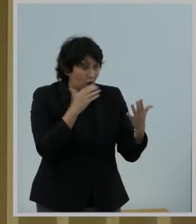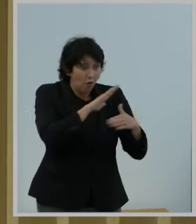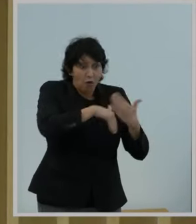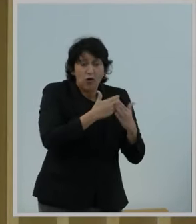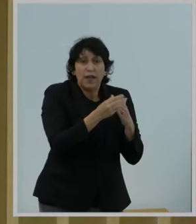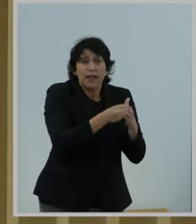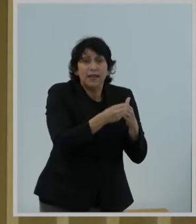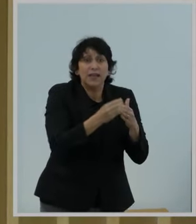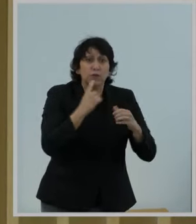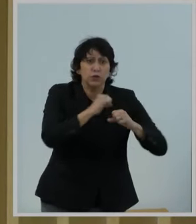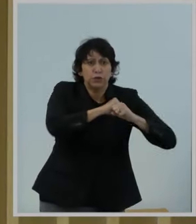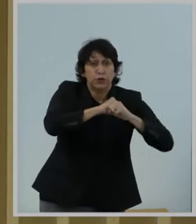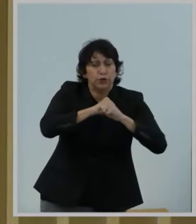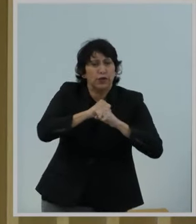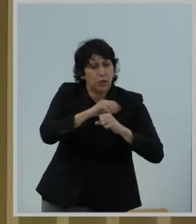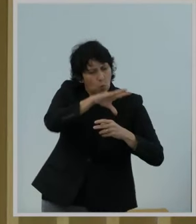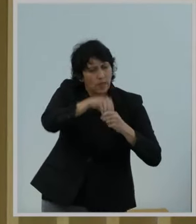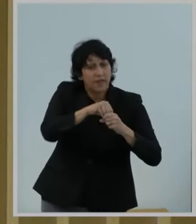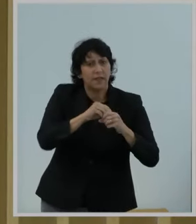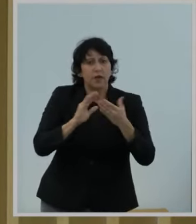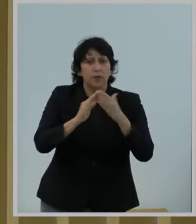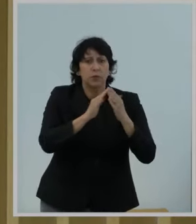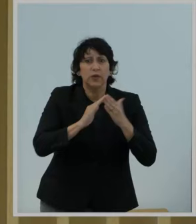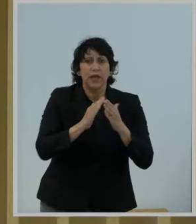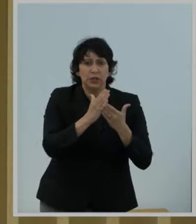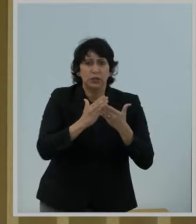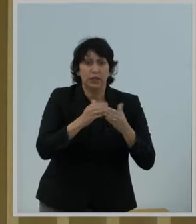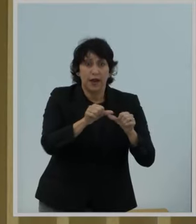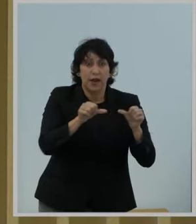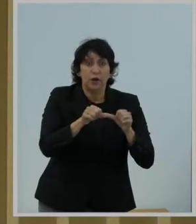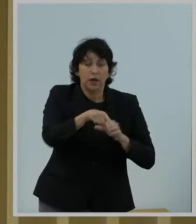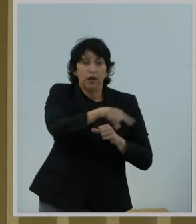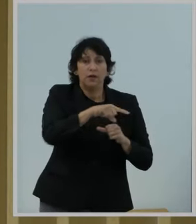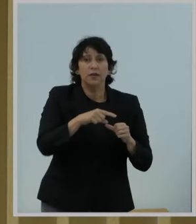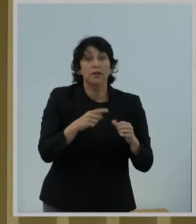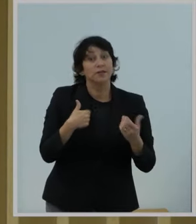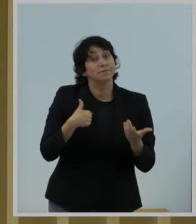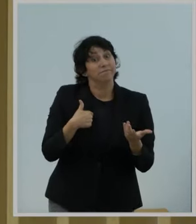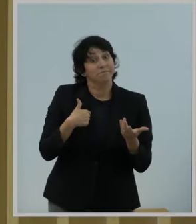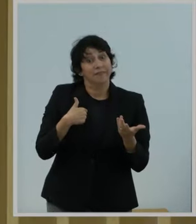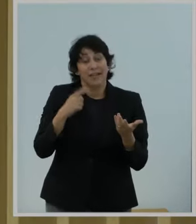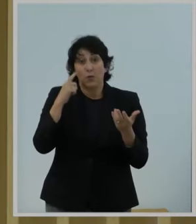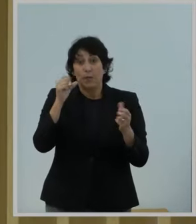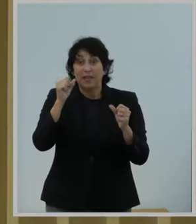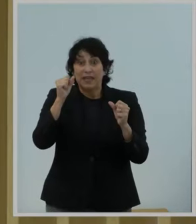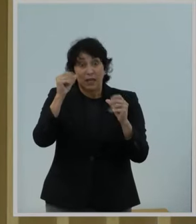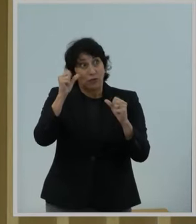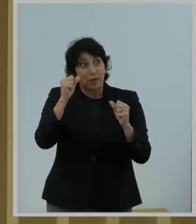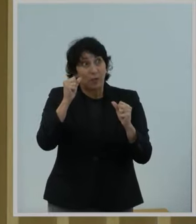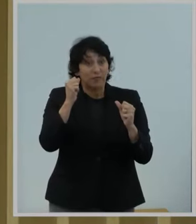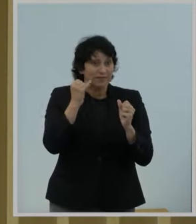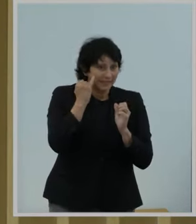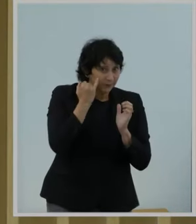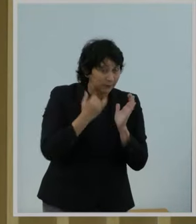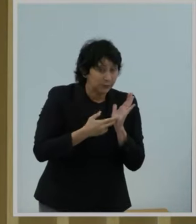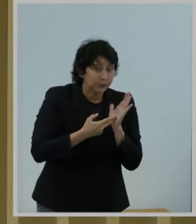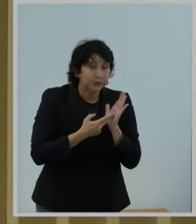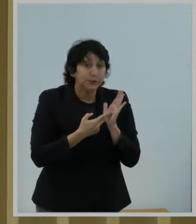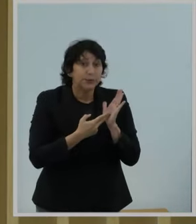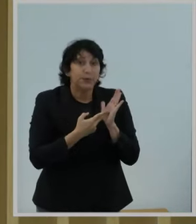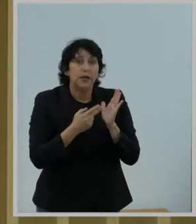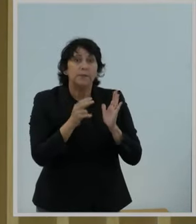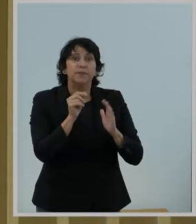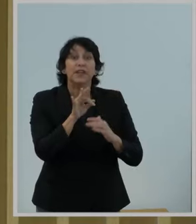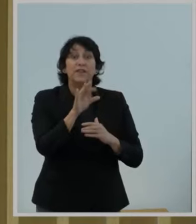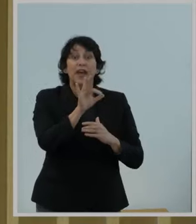issues in the communications sector. It would be incredible, if it were true, that